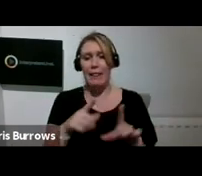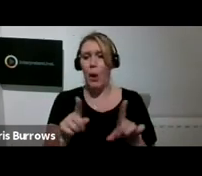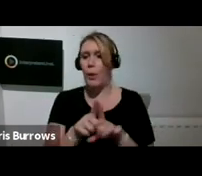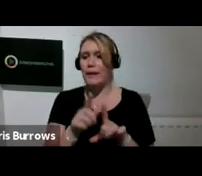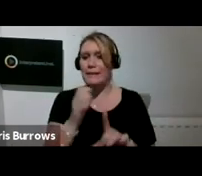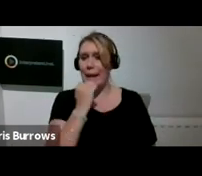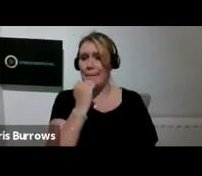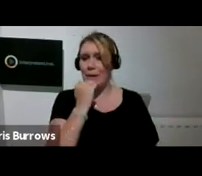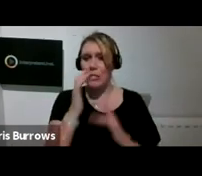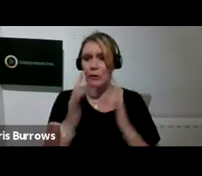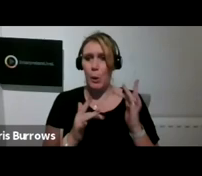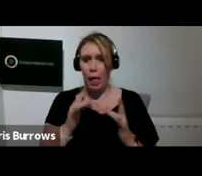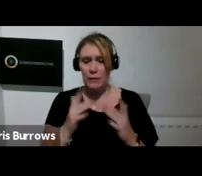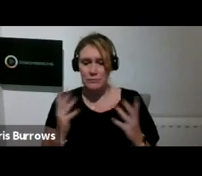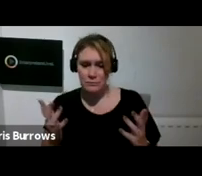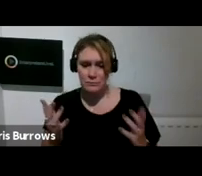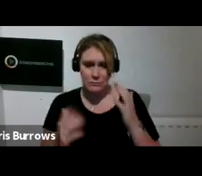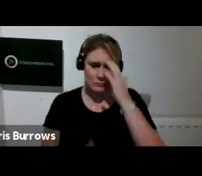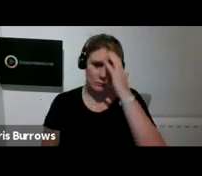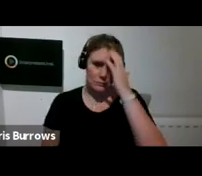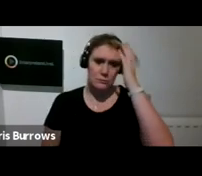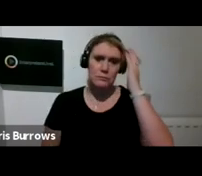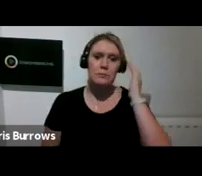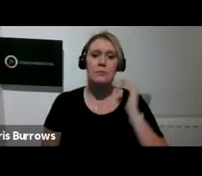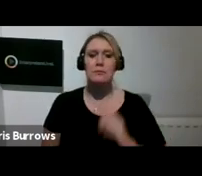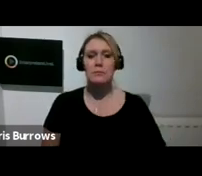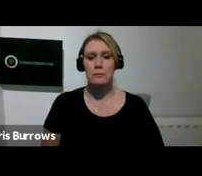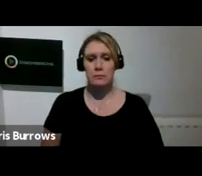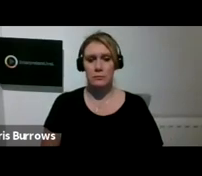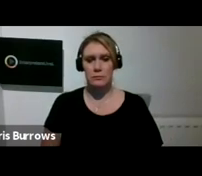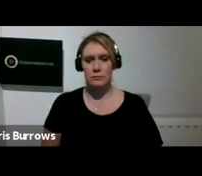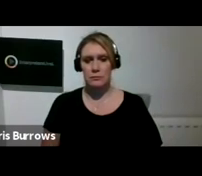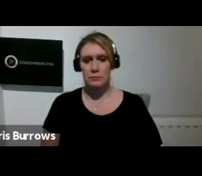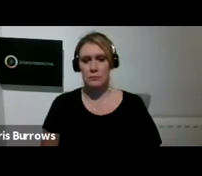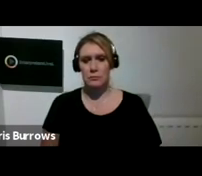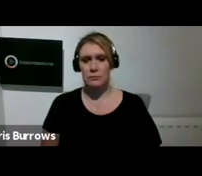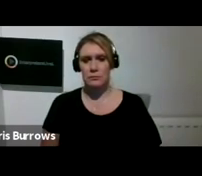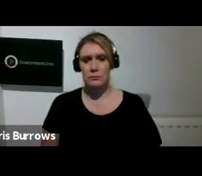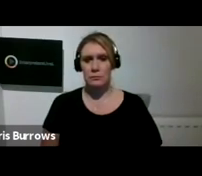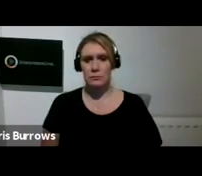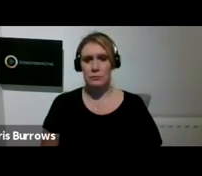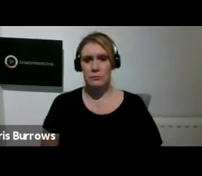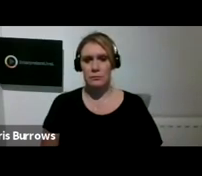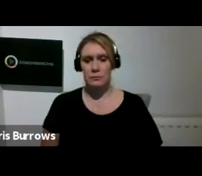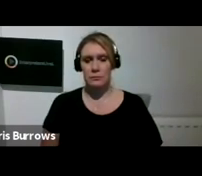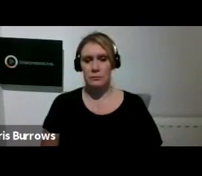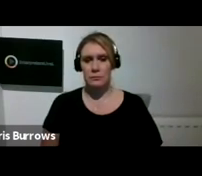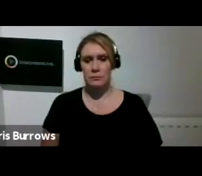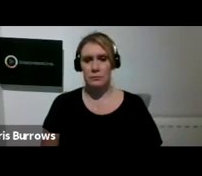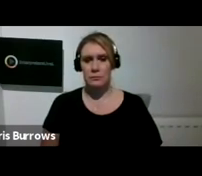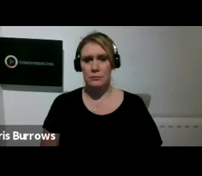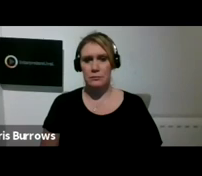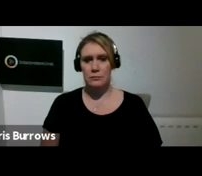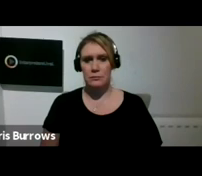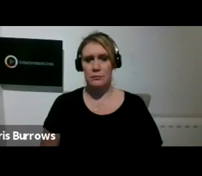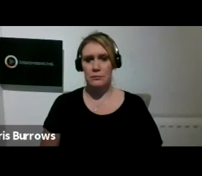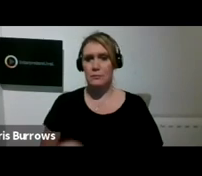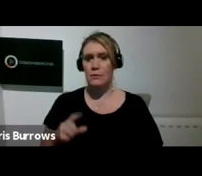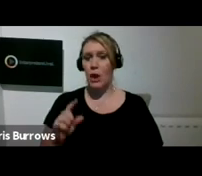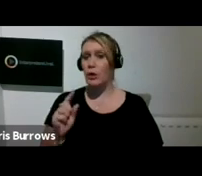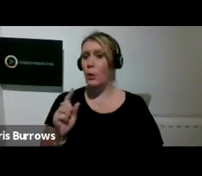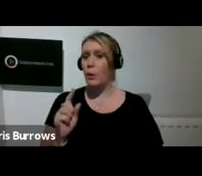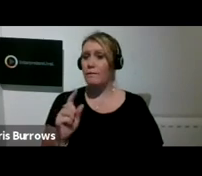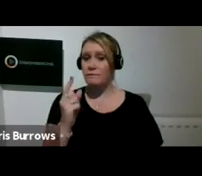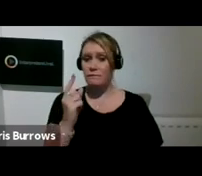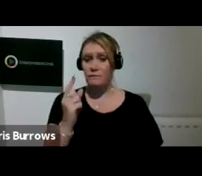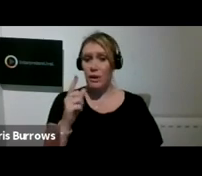online and if I look at this very first one, which is by Sharifa